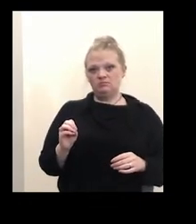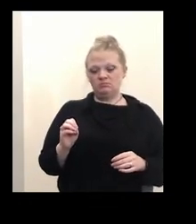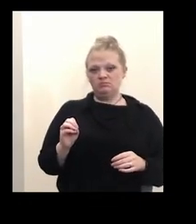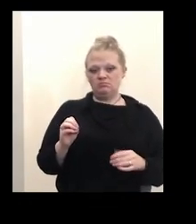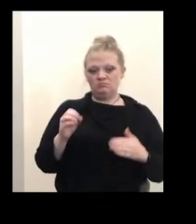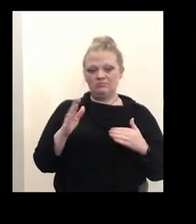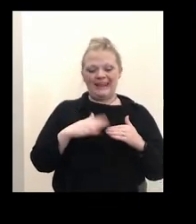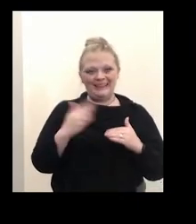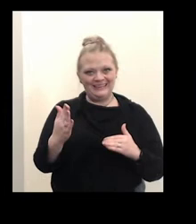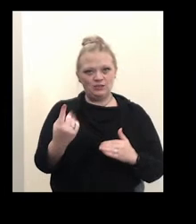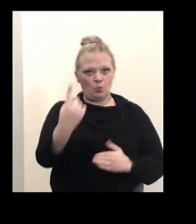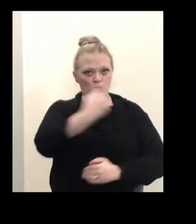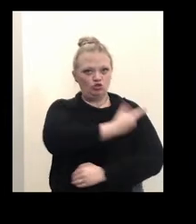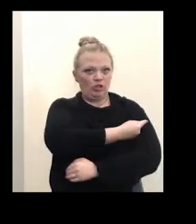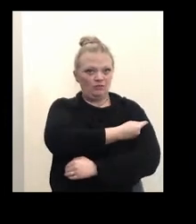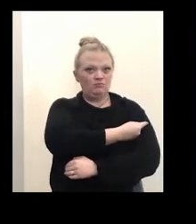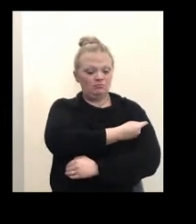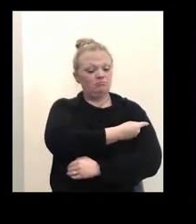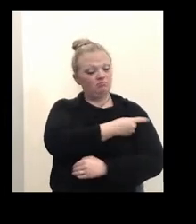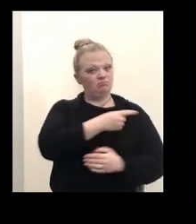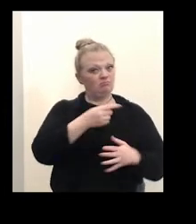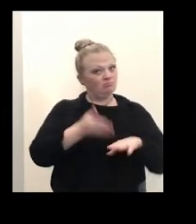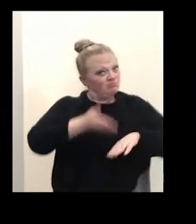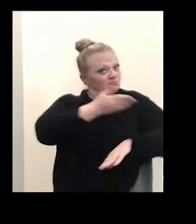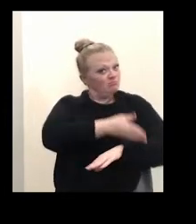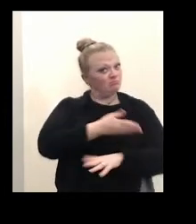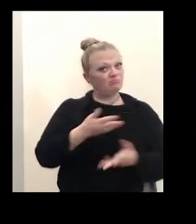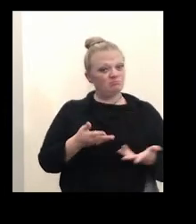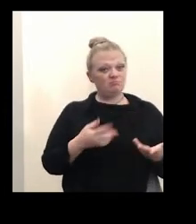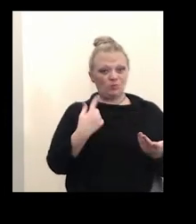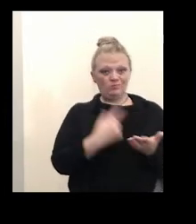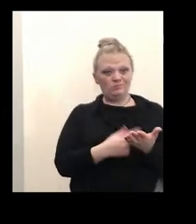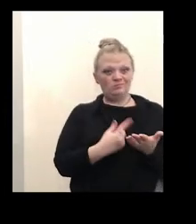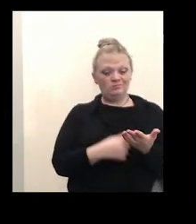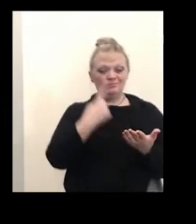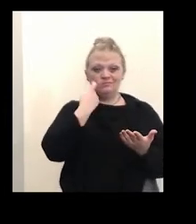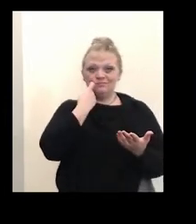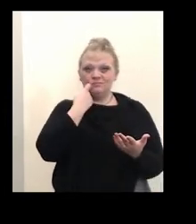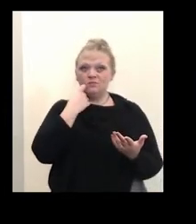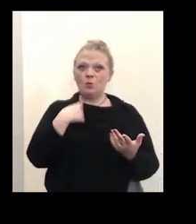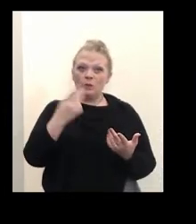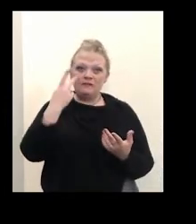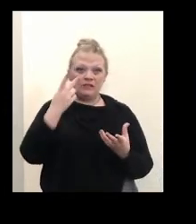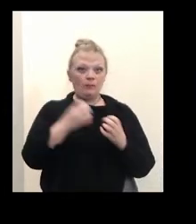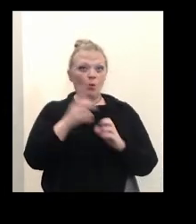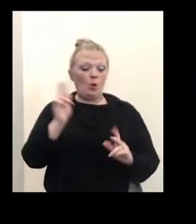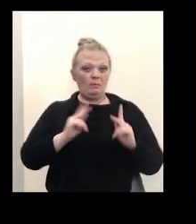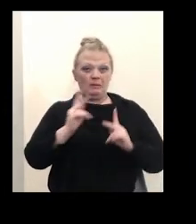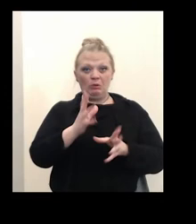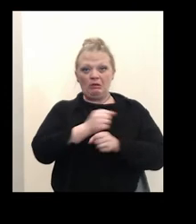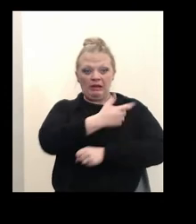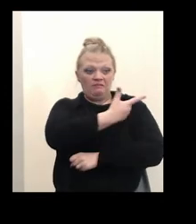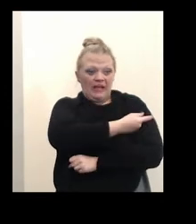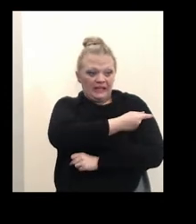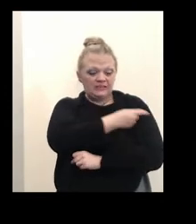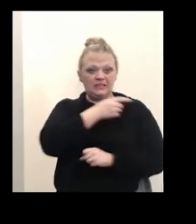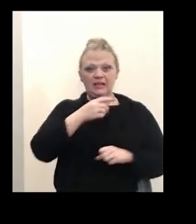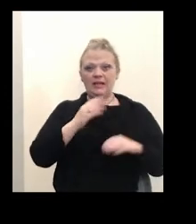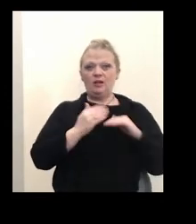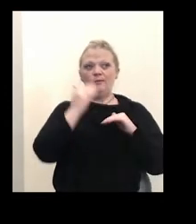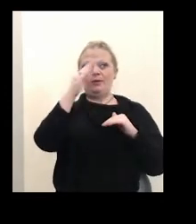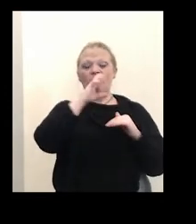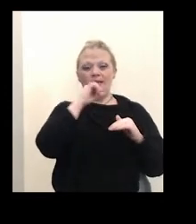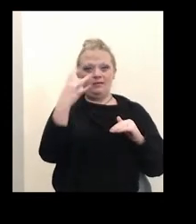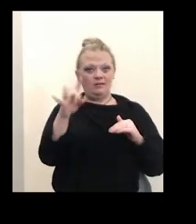one dose. So we're doing better. As we talked about in recent weeks, we've seen more people get vaccinated over the age of 18 than we had seen in recent